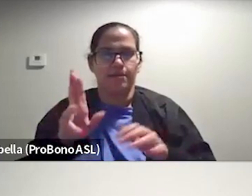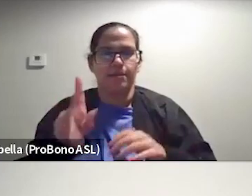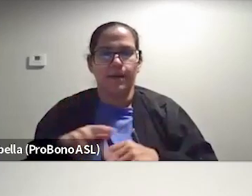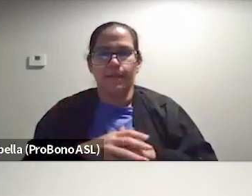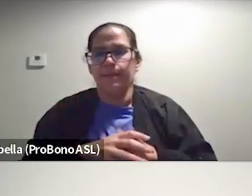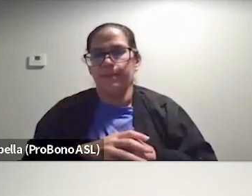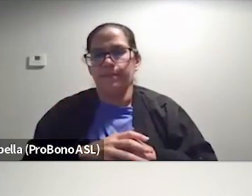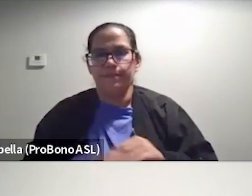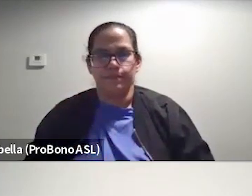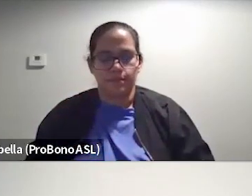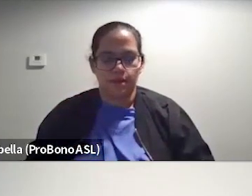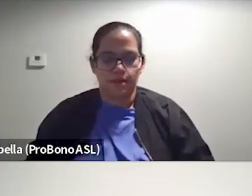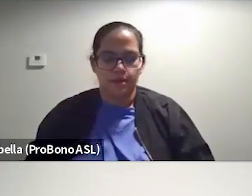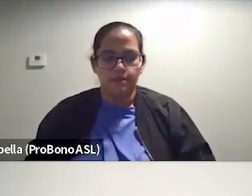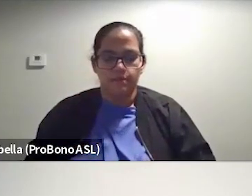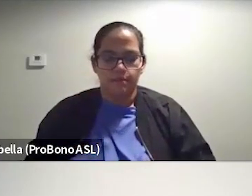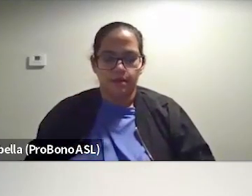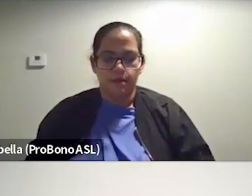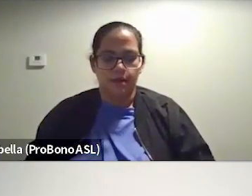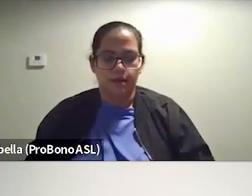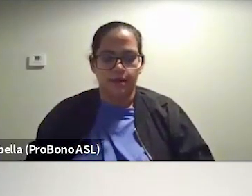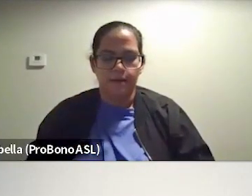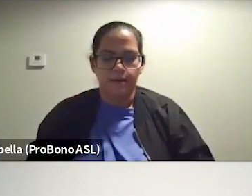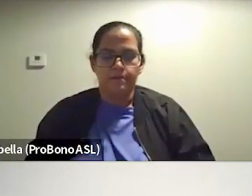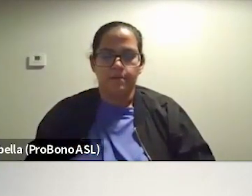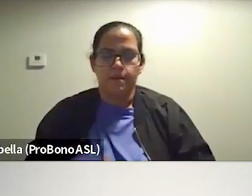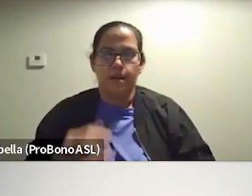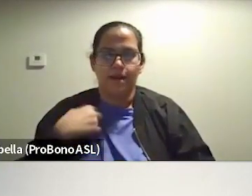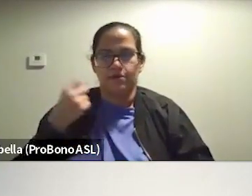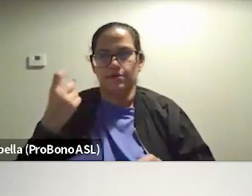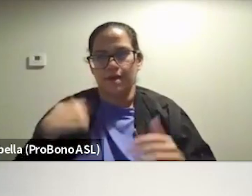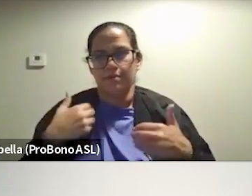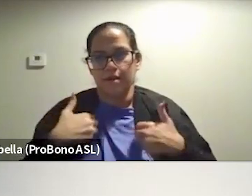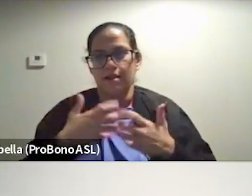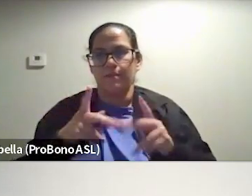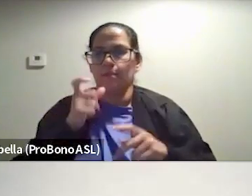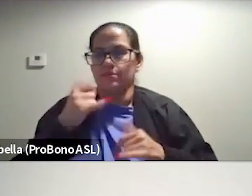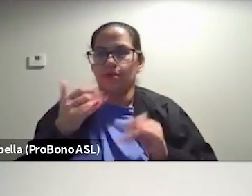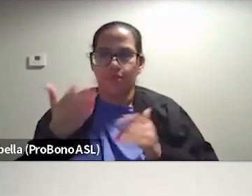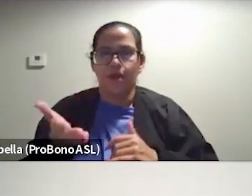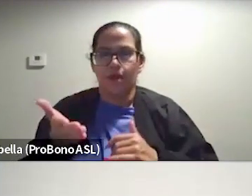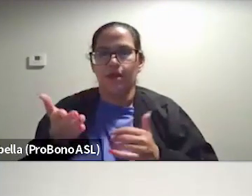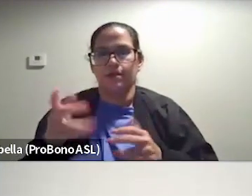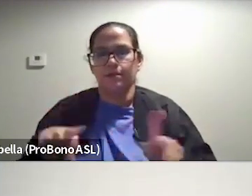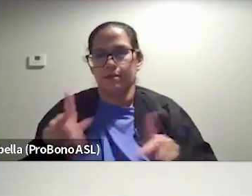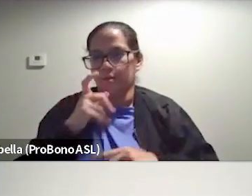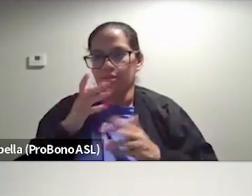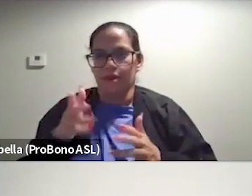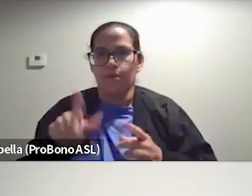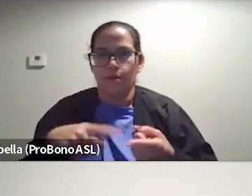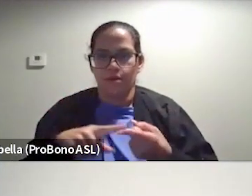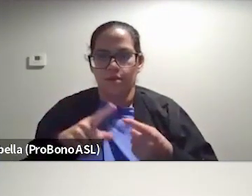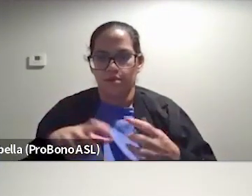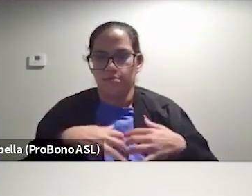Like I understand I'm young, especially at Lucasfilm. A lot of the people who are still there are the people who were there when they